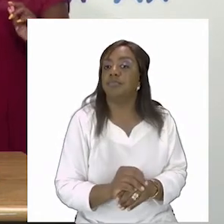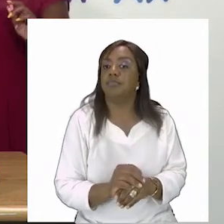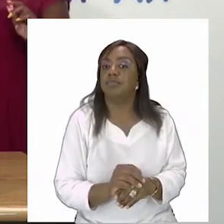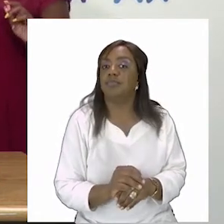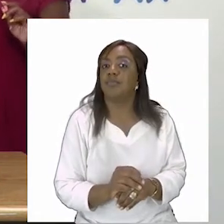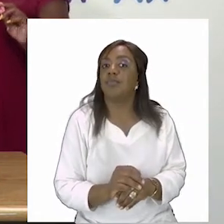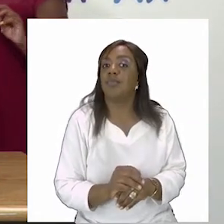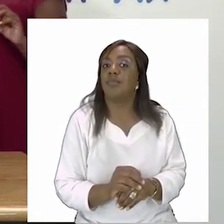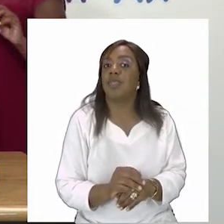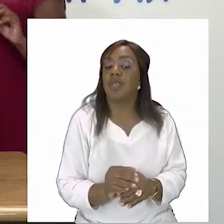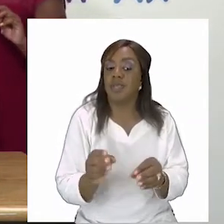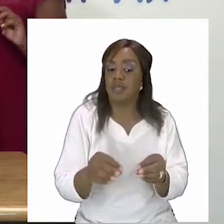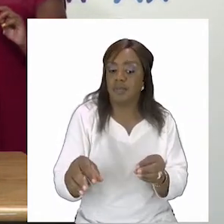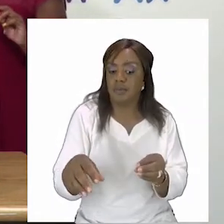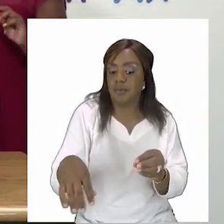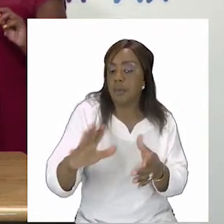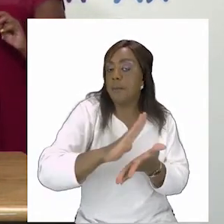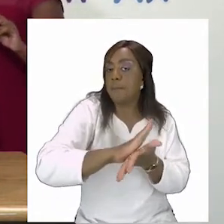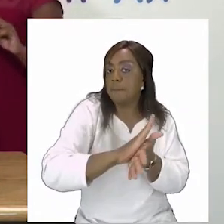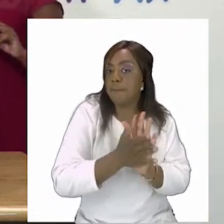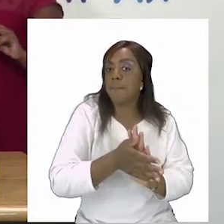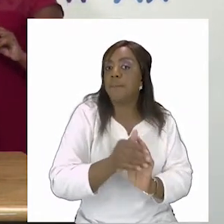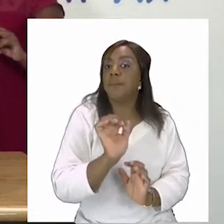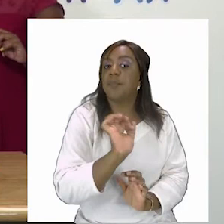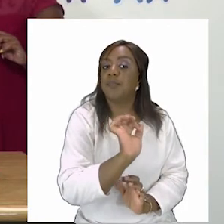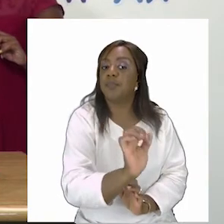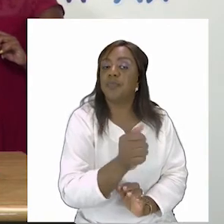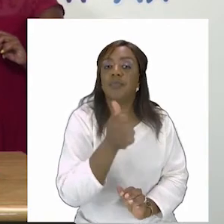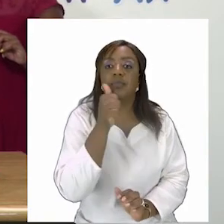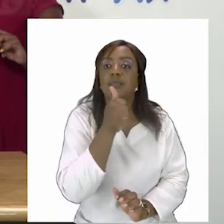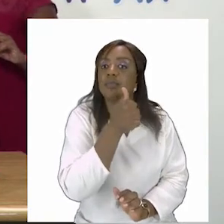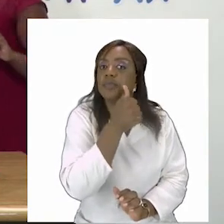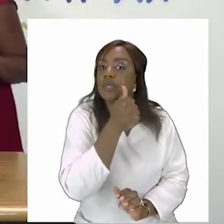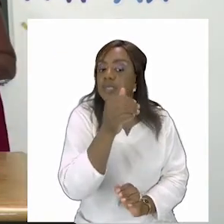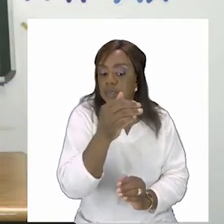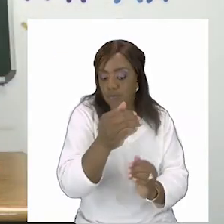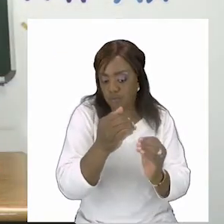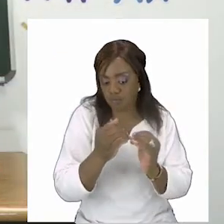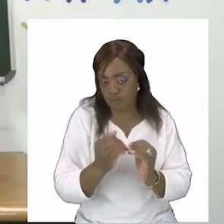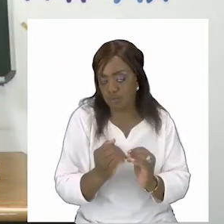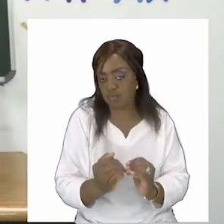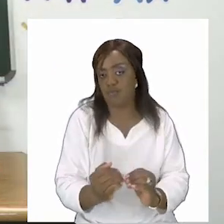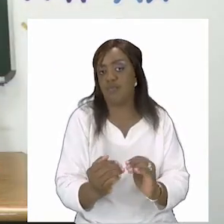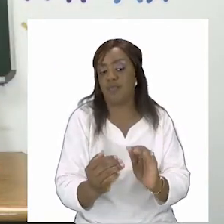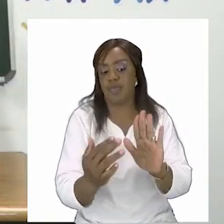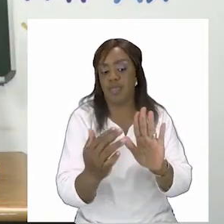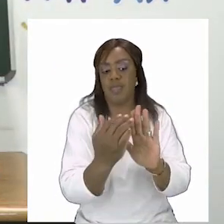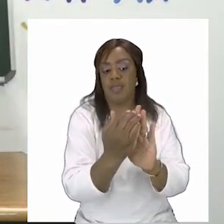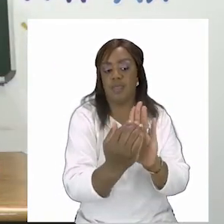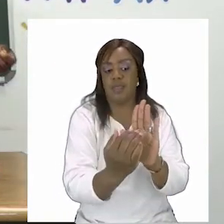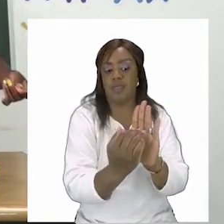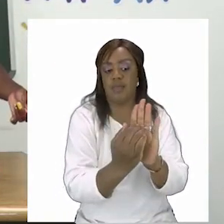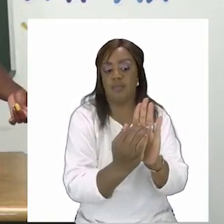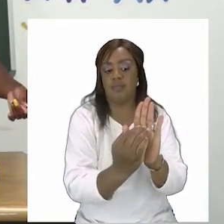became your little aunt now let's now go down to the family because mother and father decided to